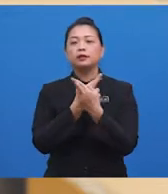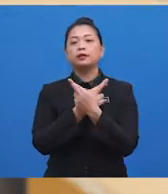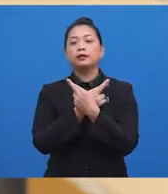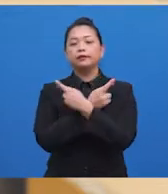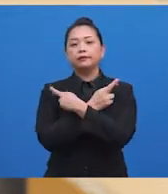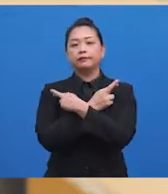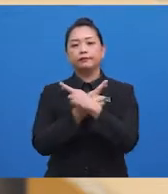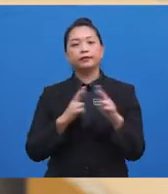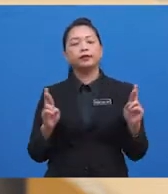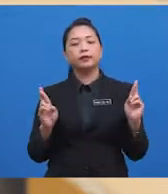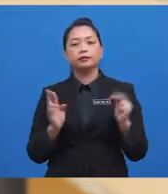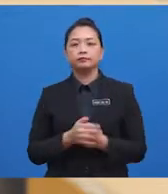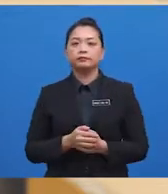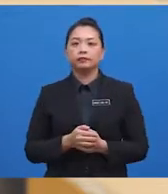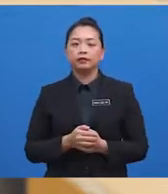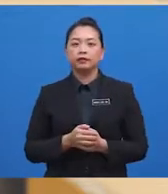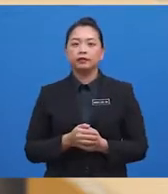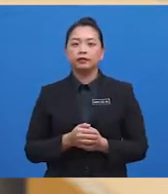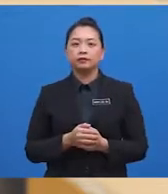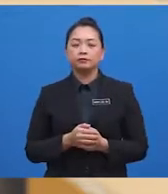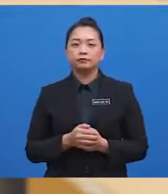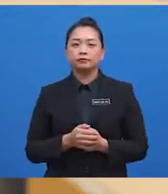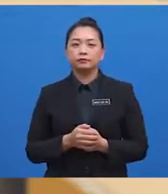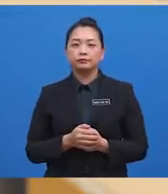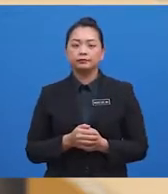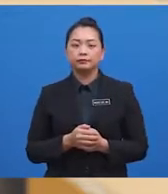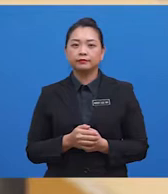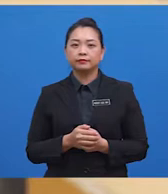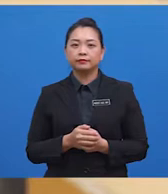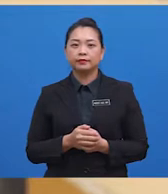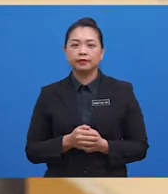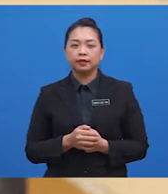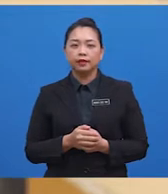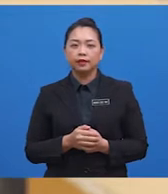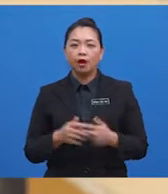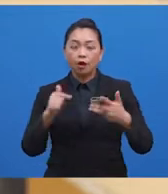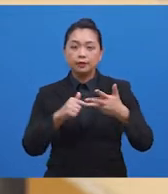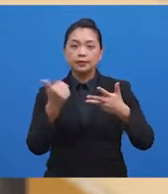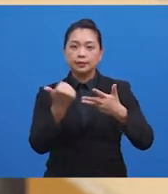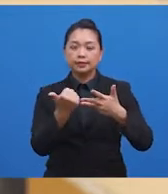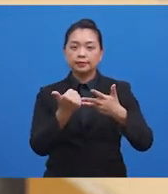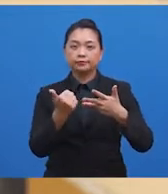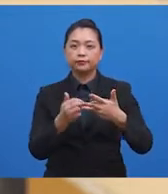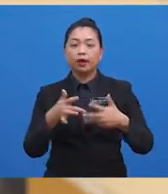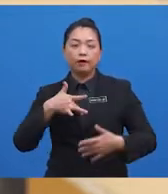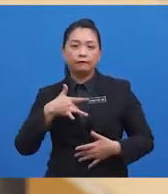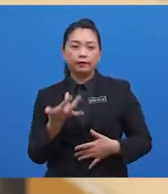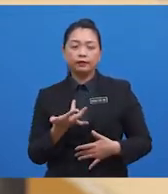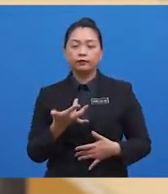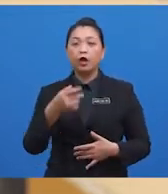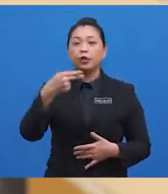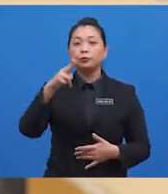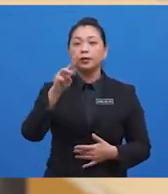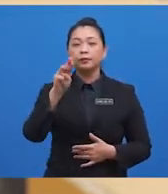humility as he had descended so far into drug addiction and was desperate for help? Or C, a feeling of